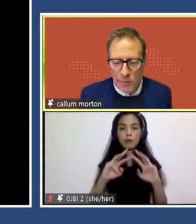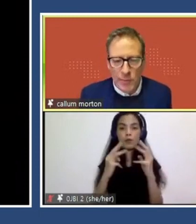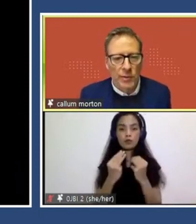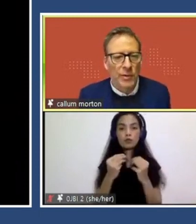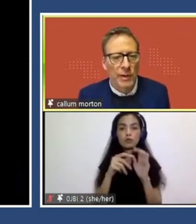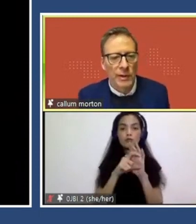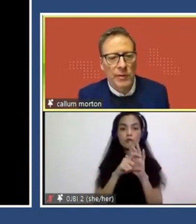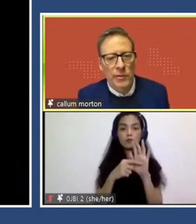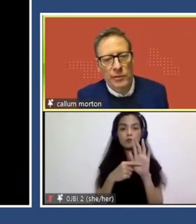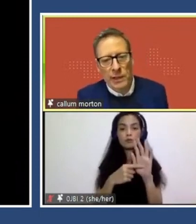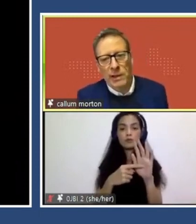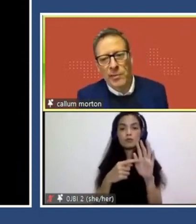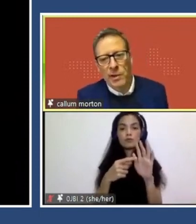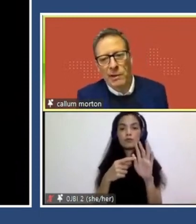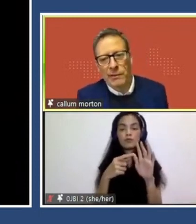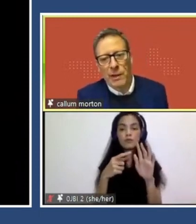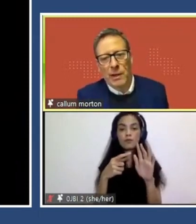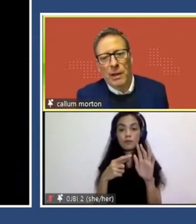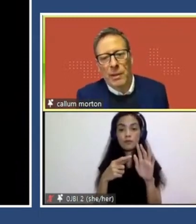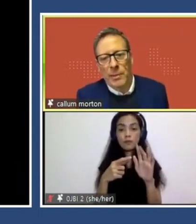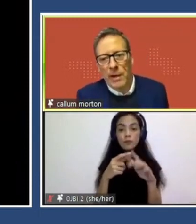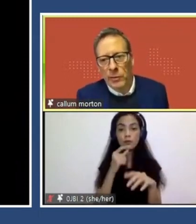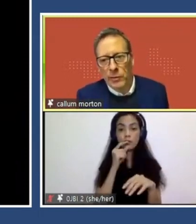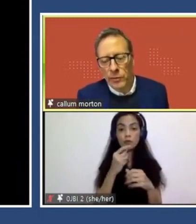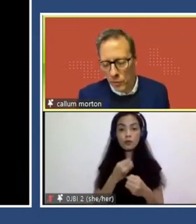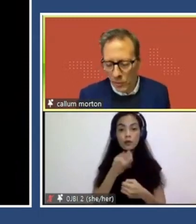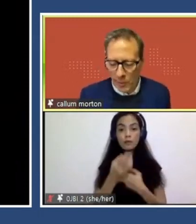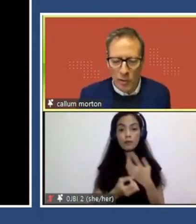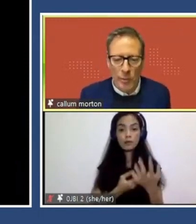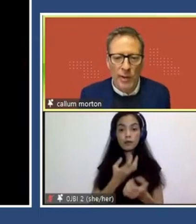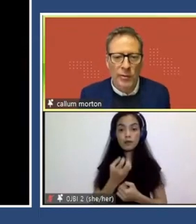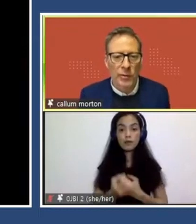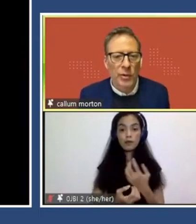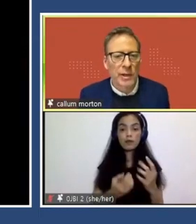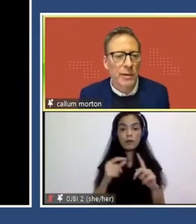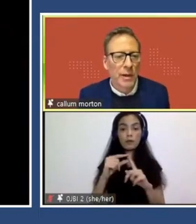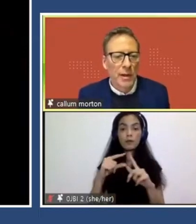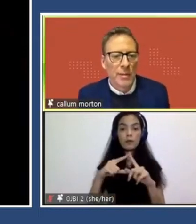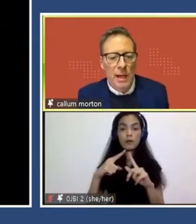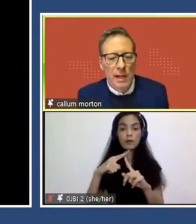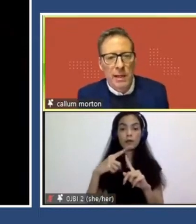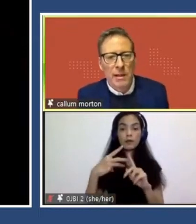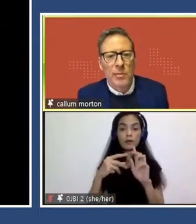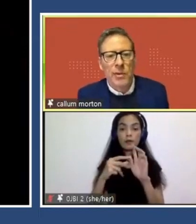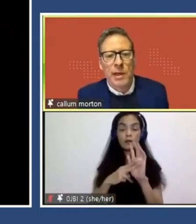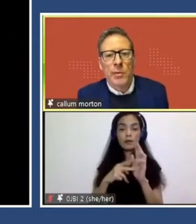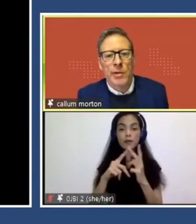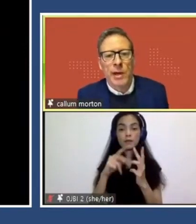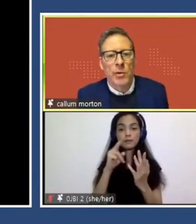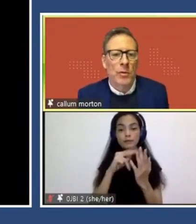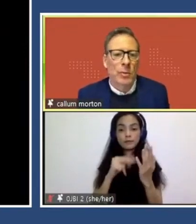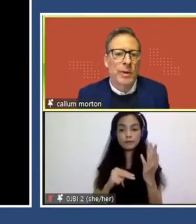one of the artists down there who produces these extraordinarily expressive pastel drawings. Mark